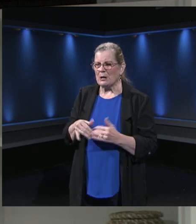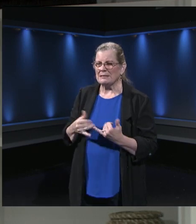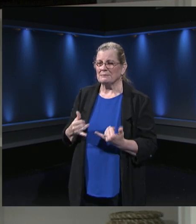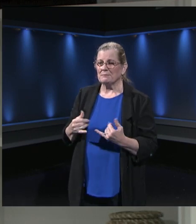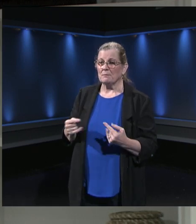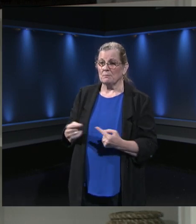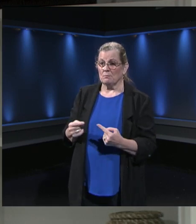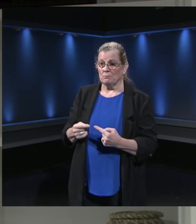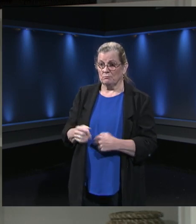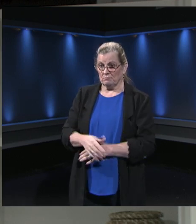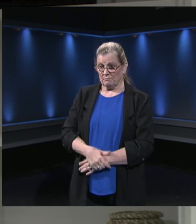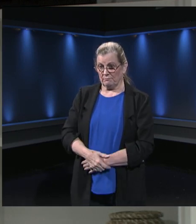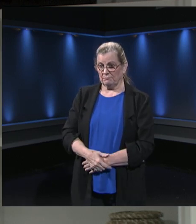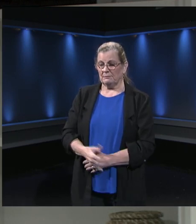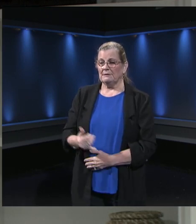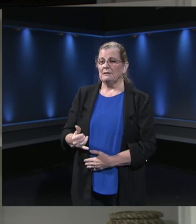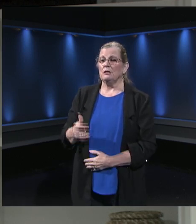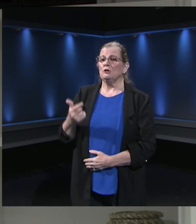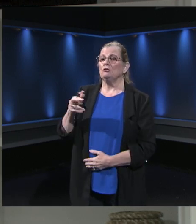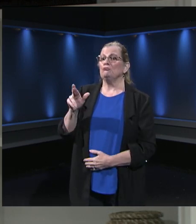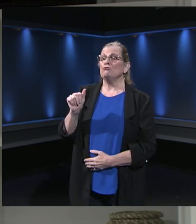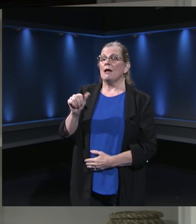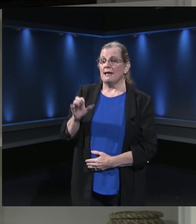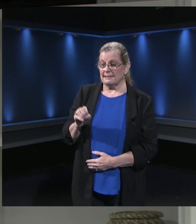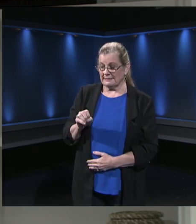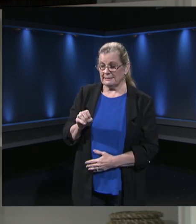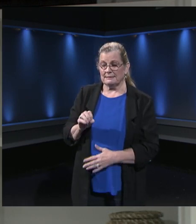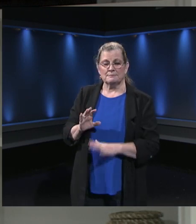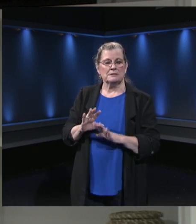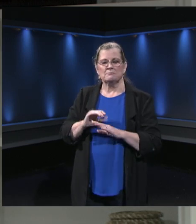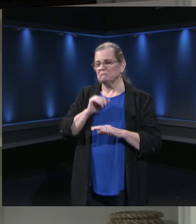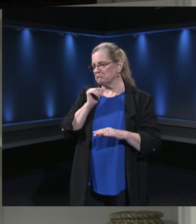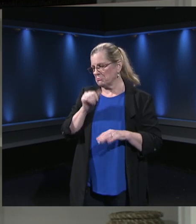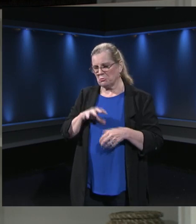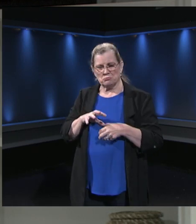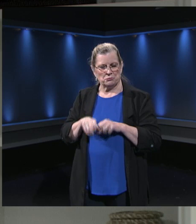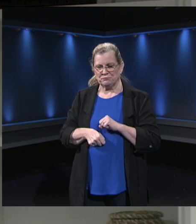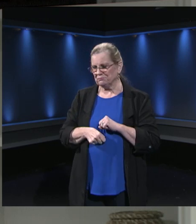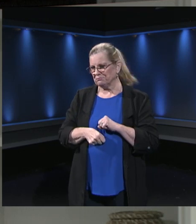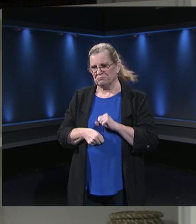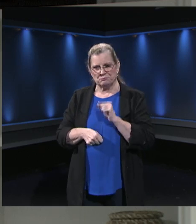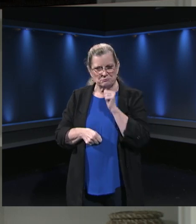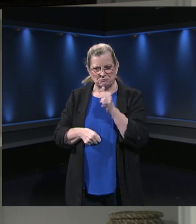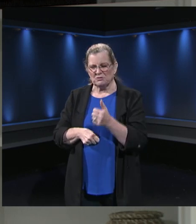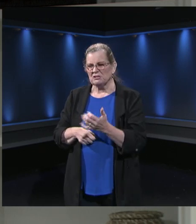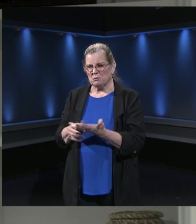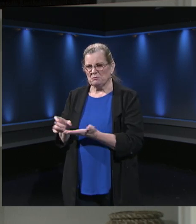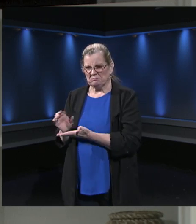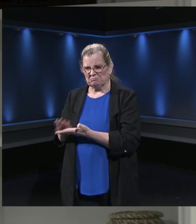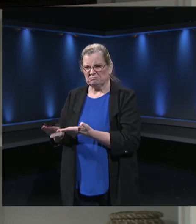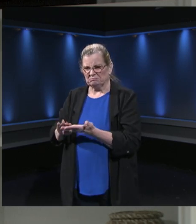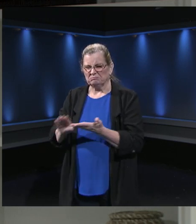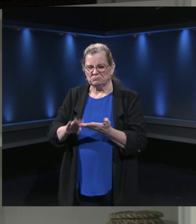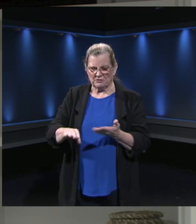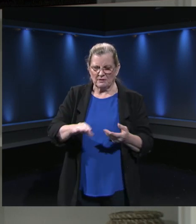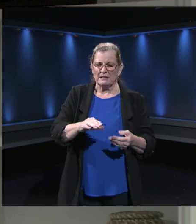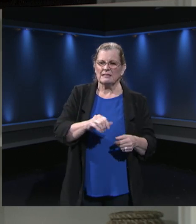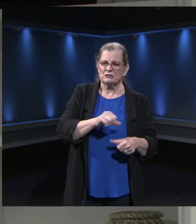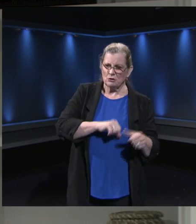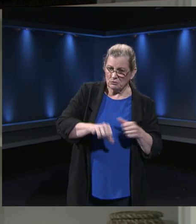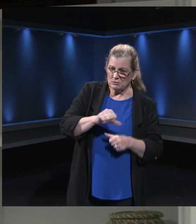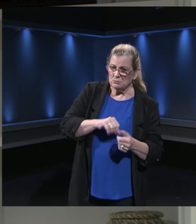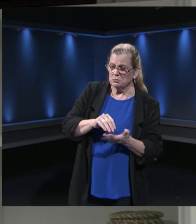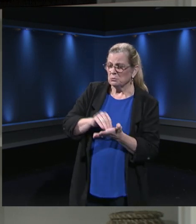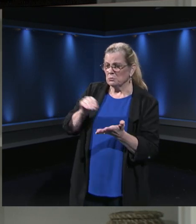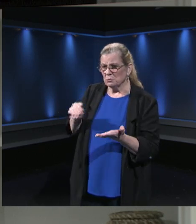that we can give that to each other, to our students, to our families, to each and every one of us. It is a tremendous time. We